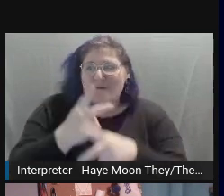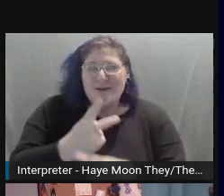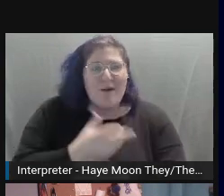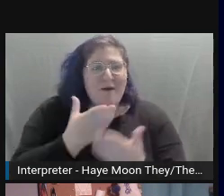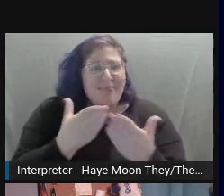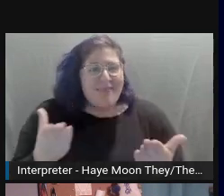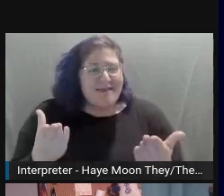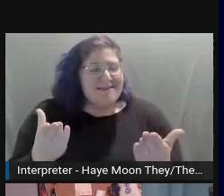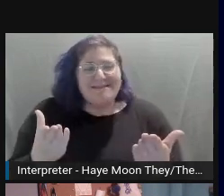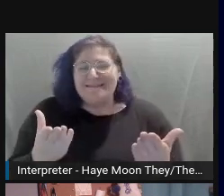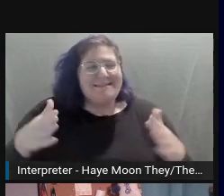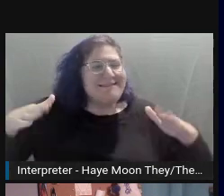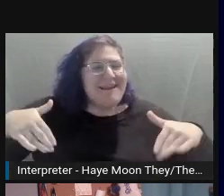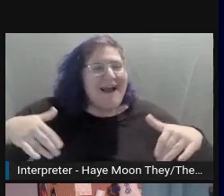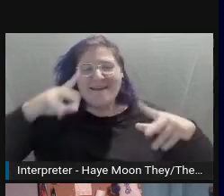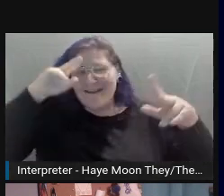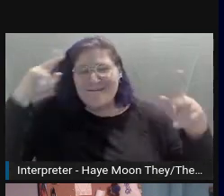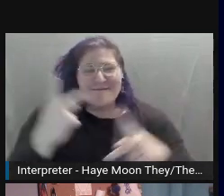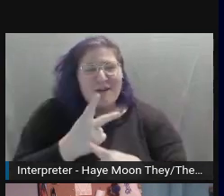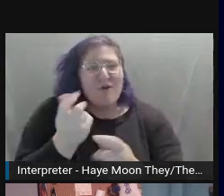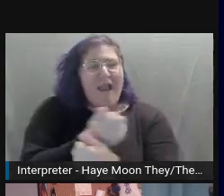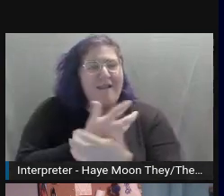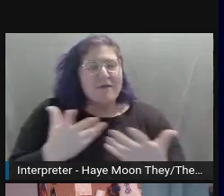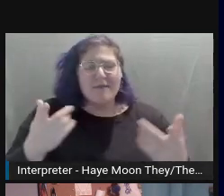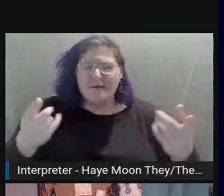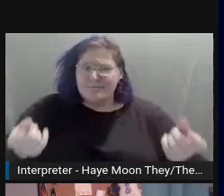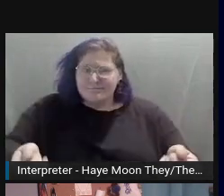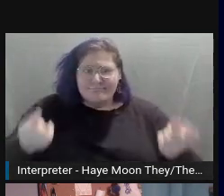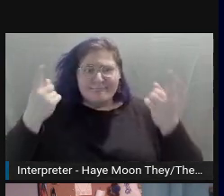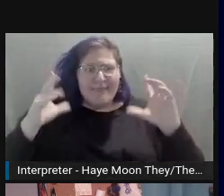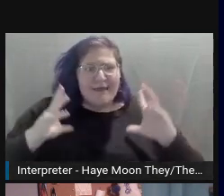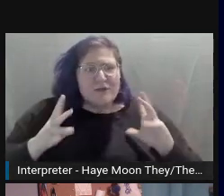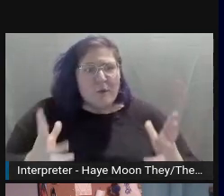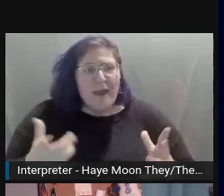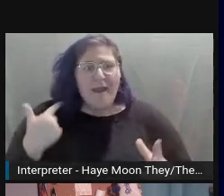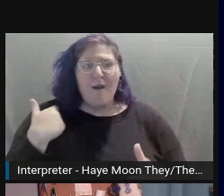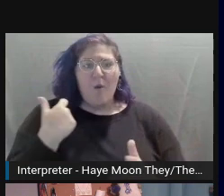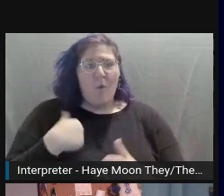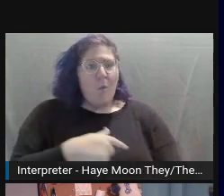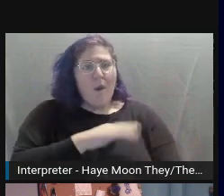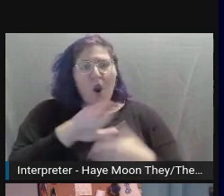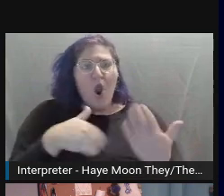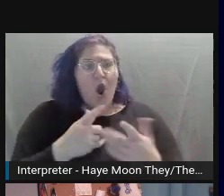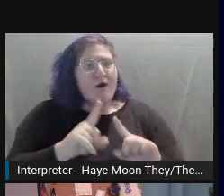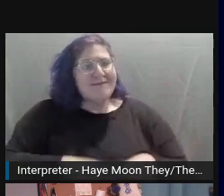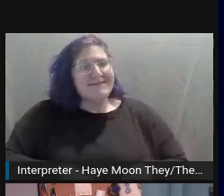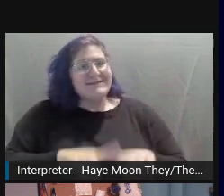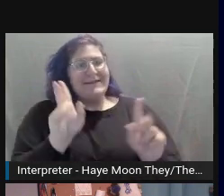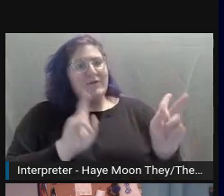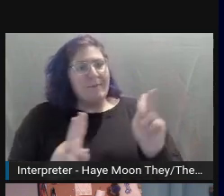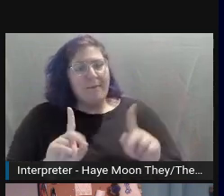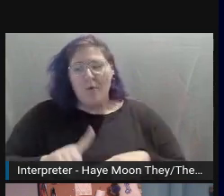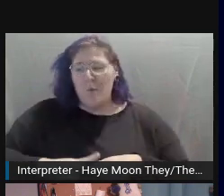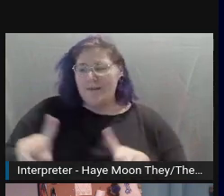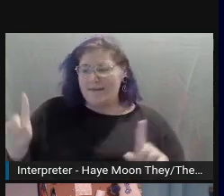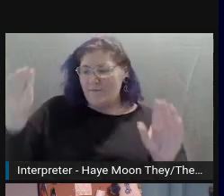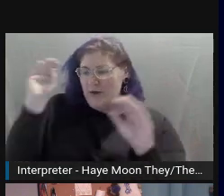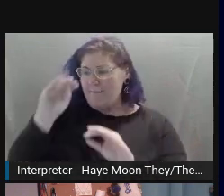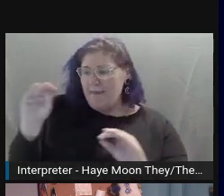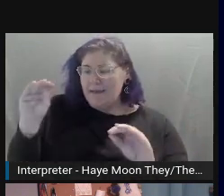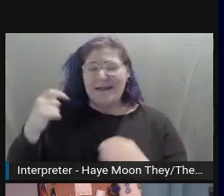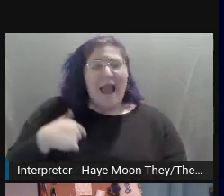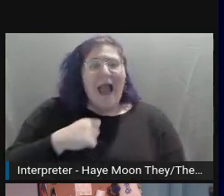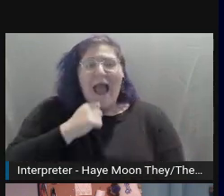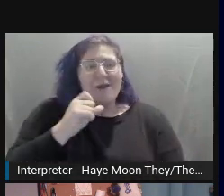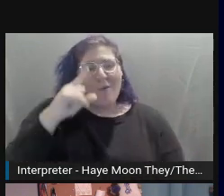benefit from accessibility are humans who have different opinions and thought processes. So in my opinion, I don't think things like alt text can be